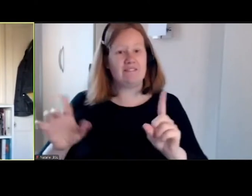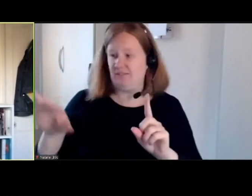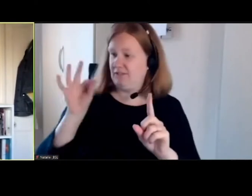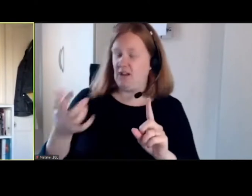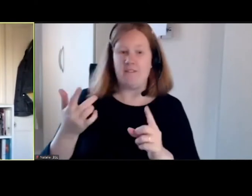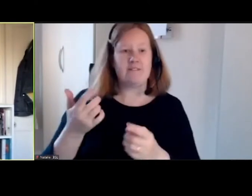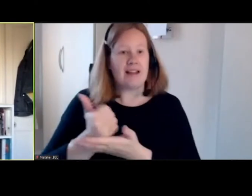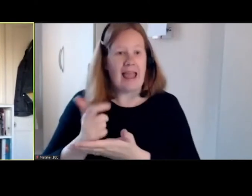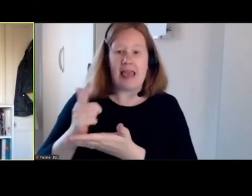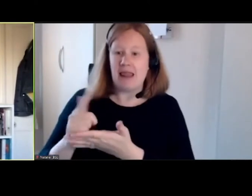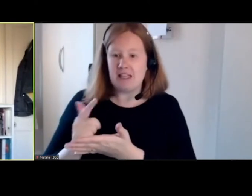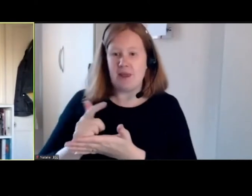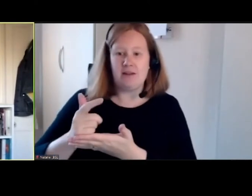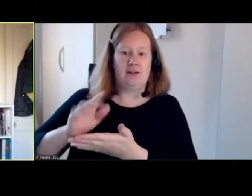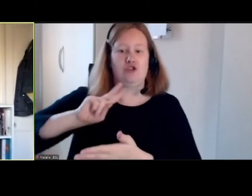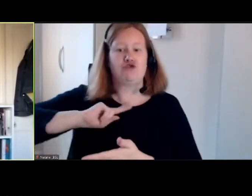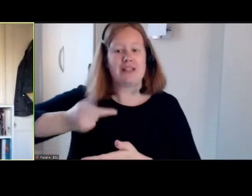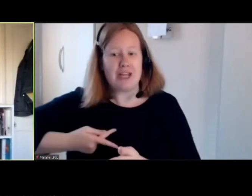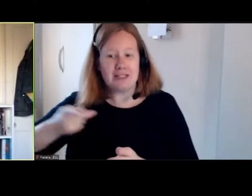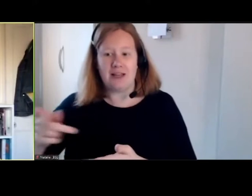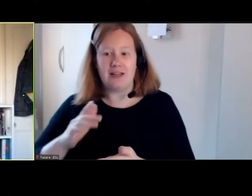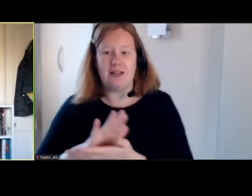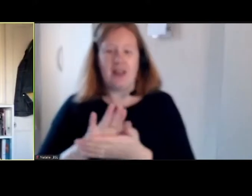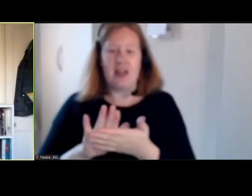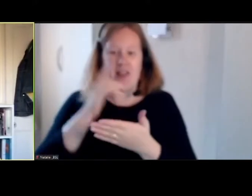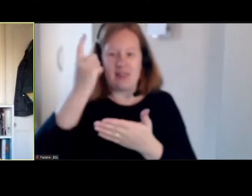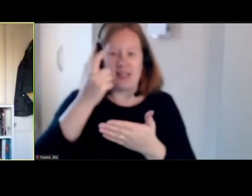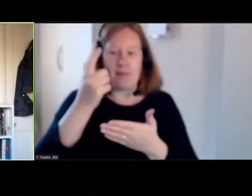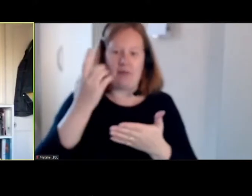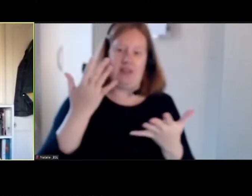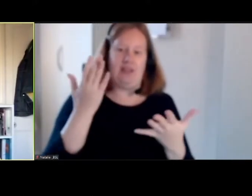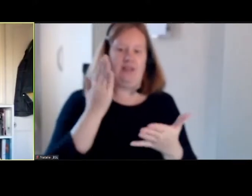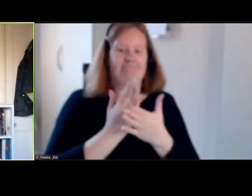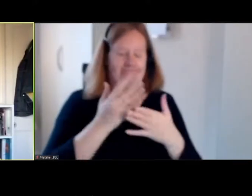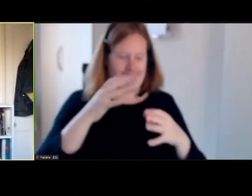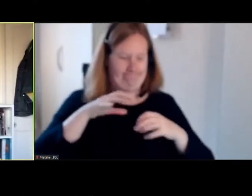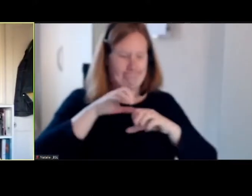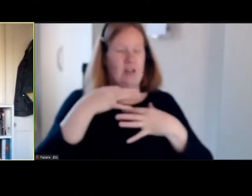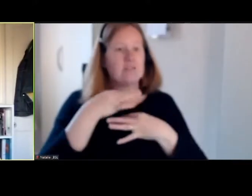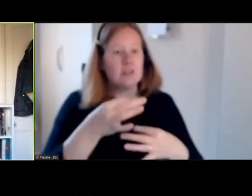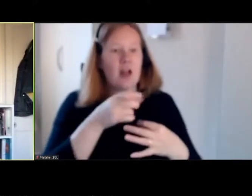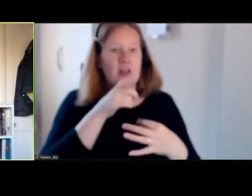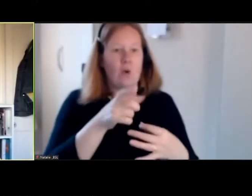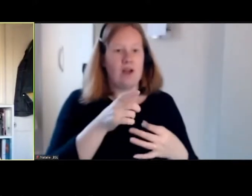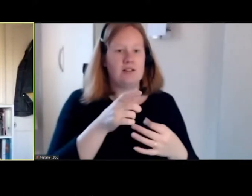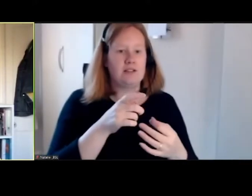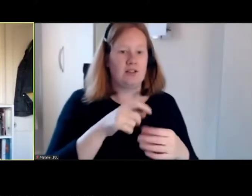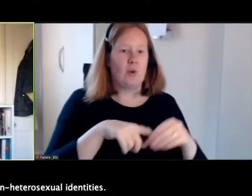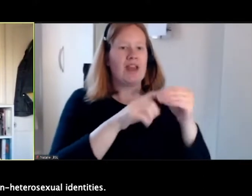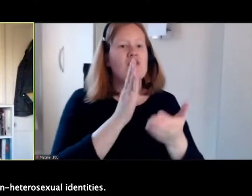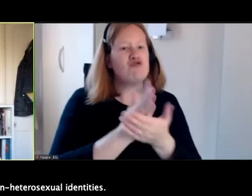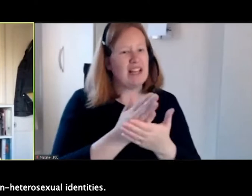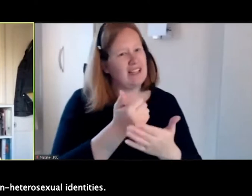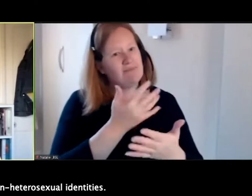but it also emphasizes affinity over identity. It is often referred to as an umbrella term